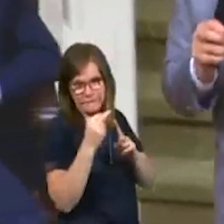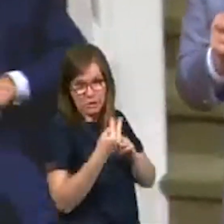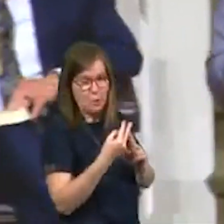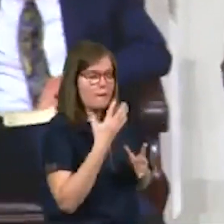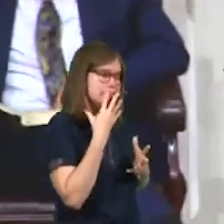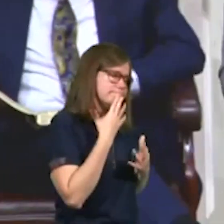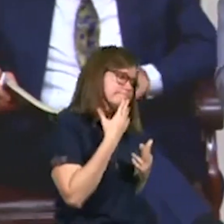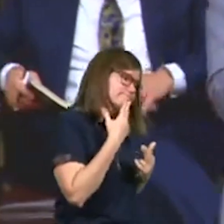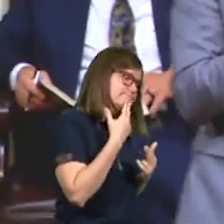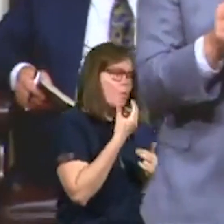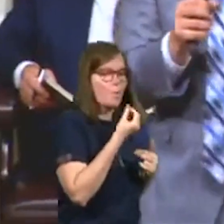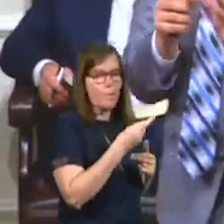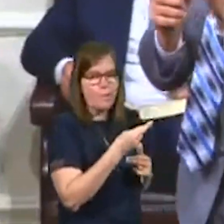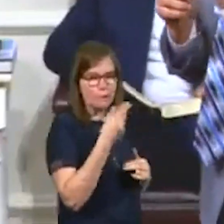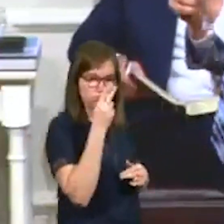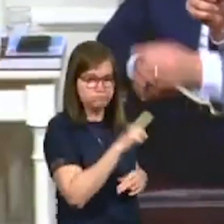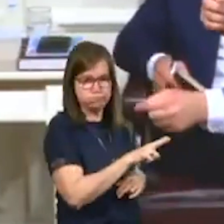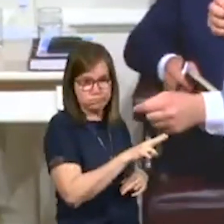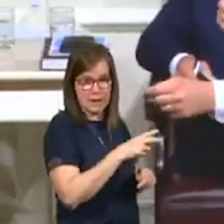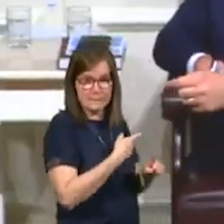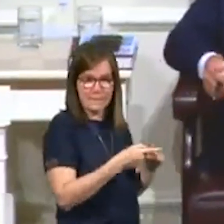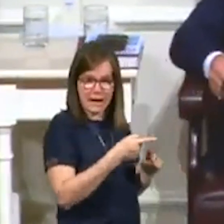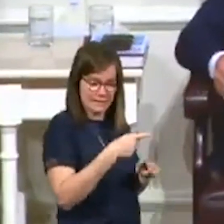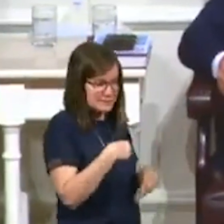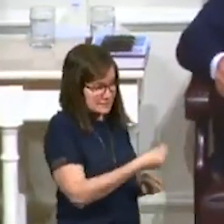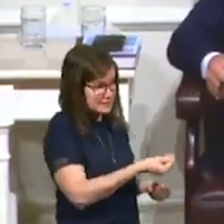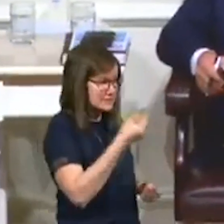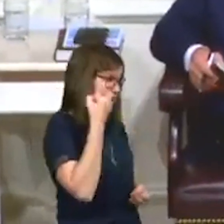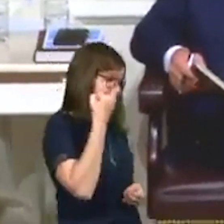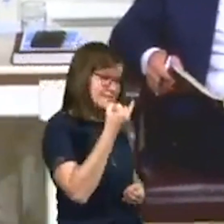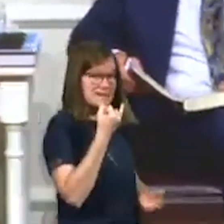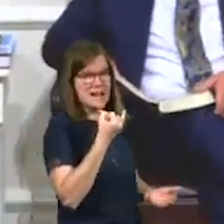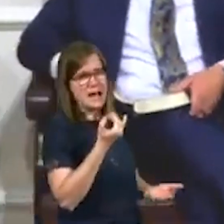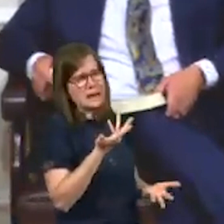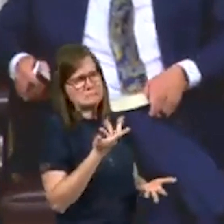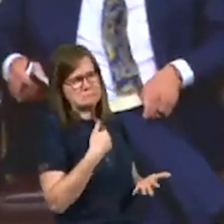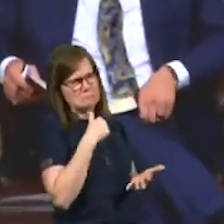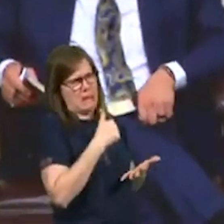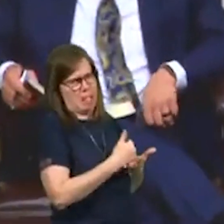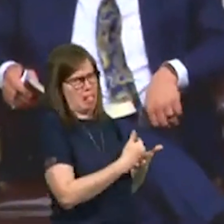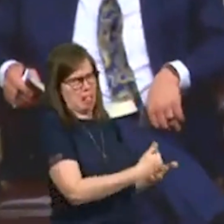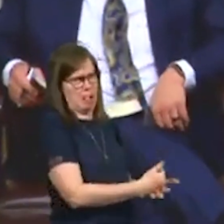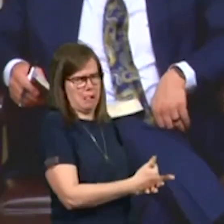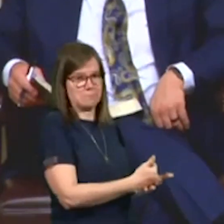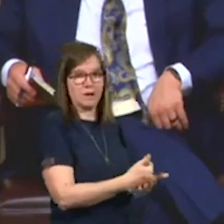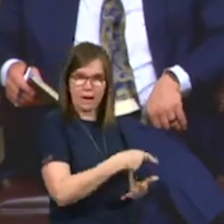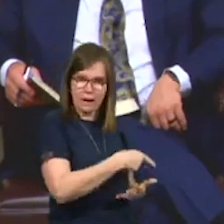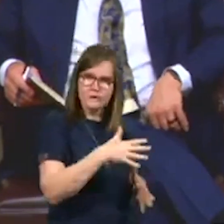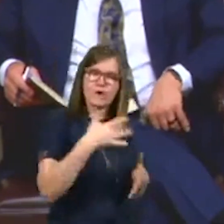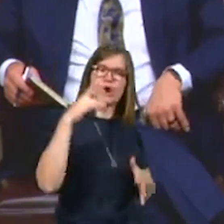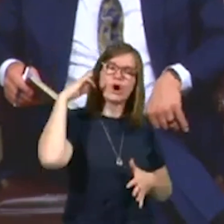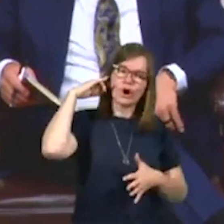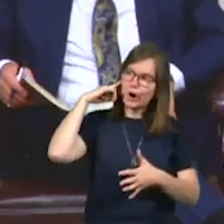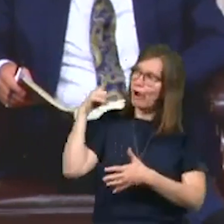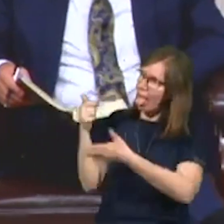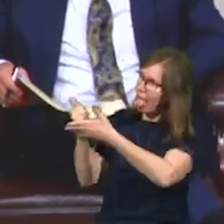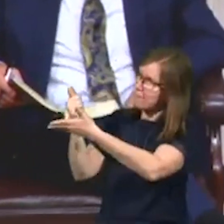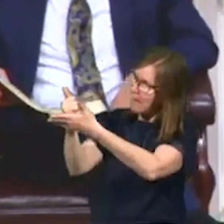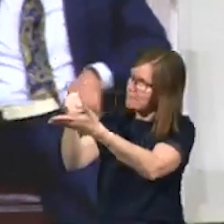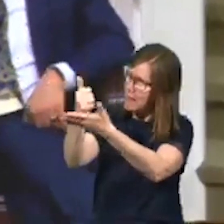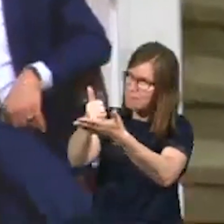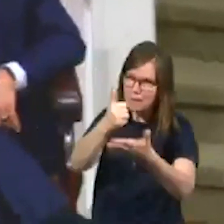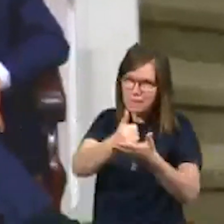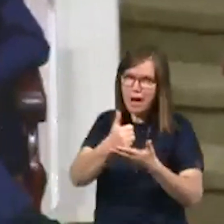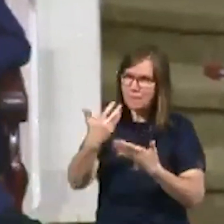He calls her a dog. He kind of gives her the idea that maybe he's not going to help her after all she had heard how he helped everybody else